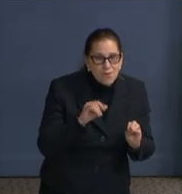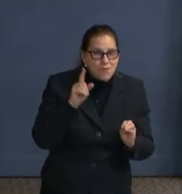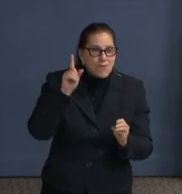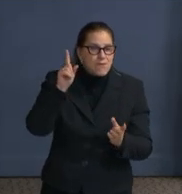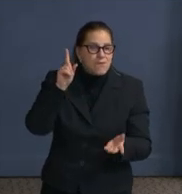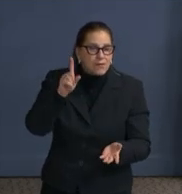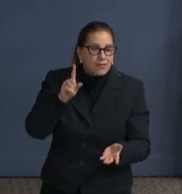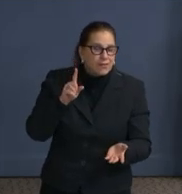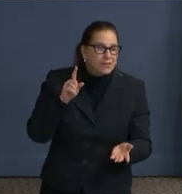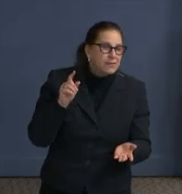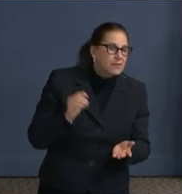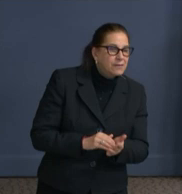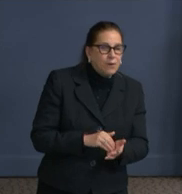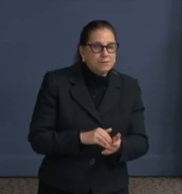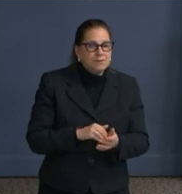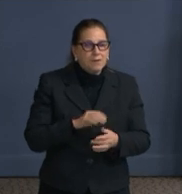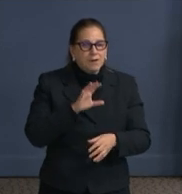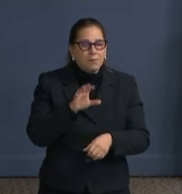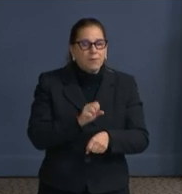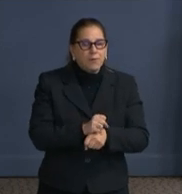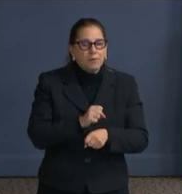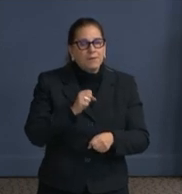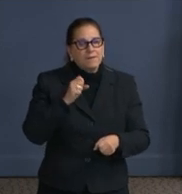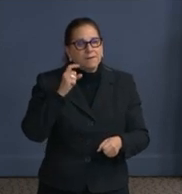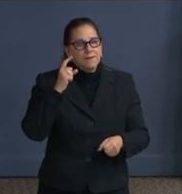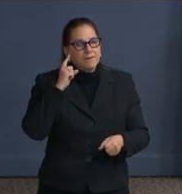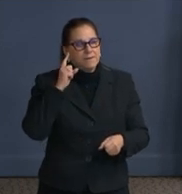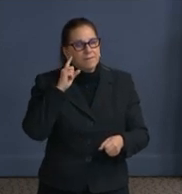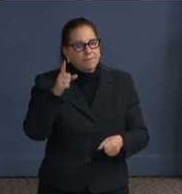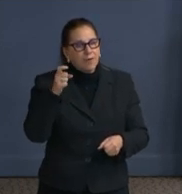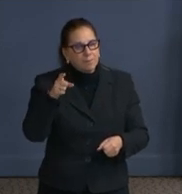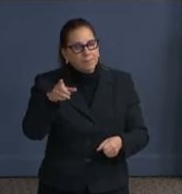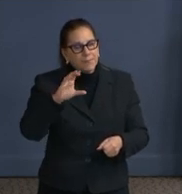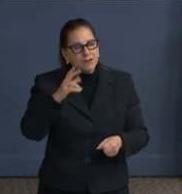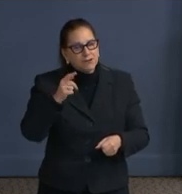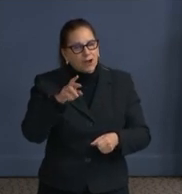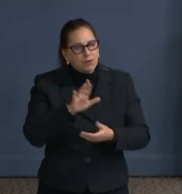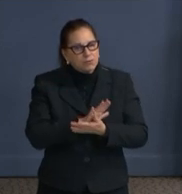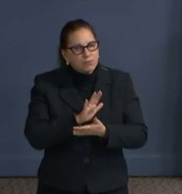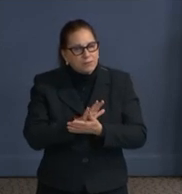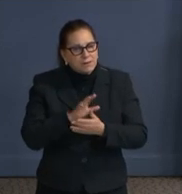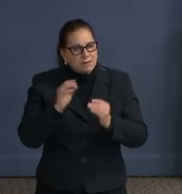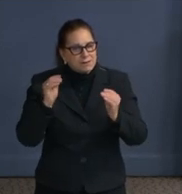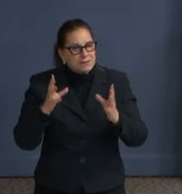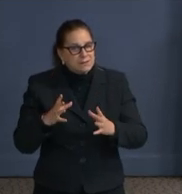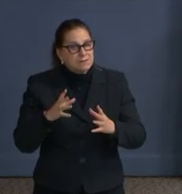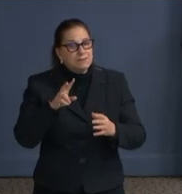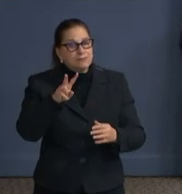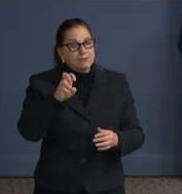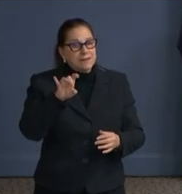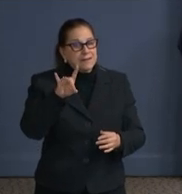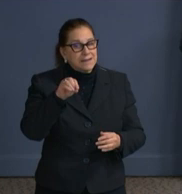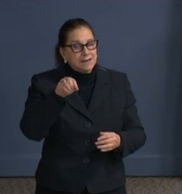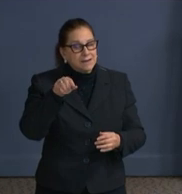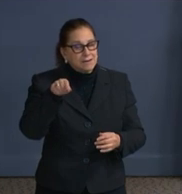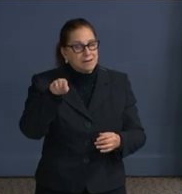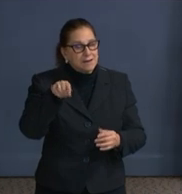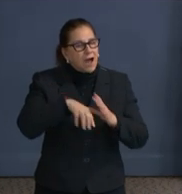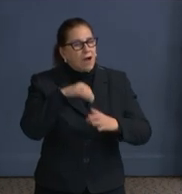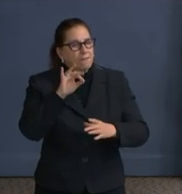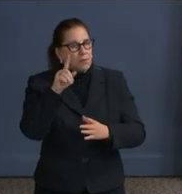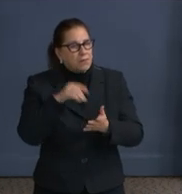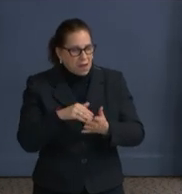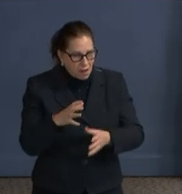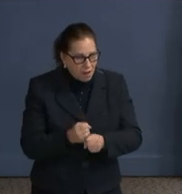public charter school teachers, and about 280 of them have already received their